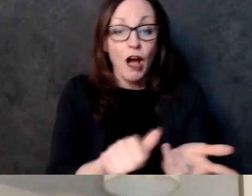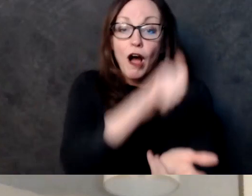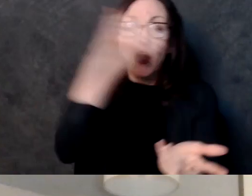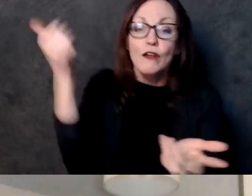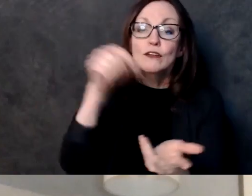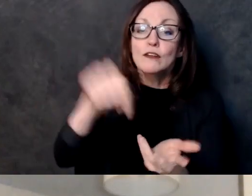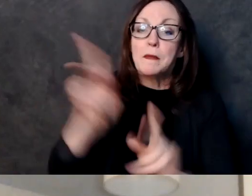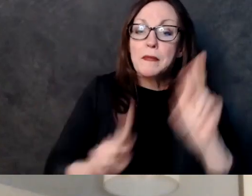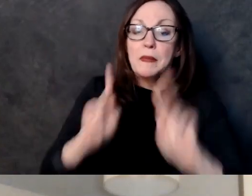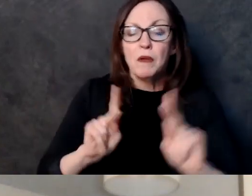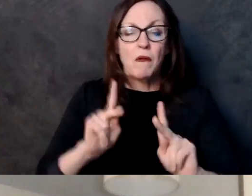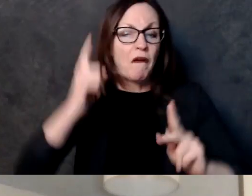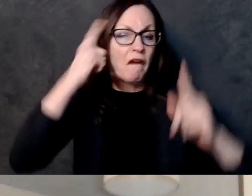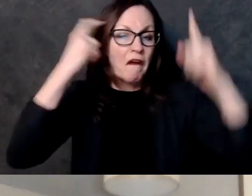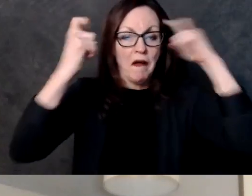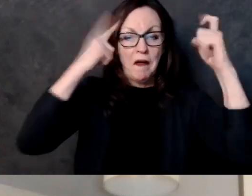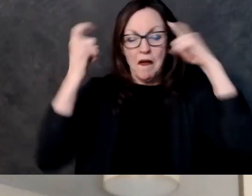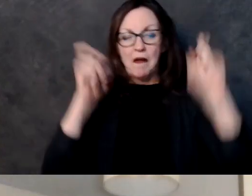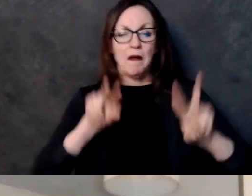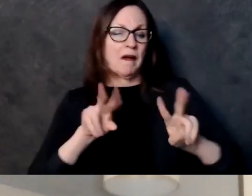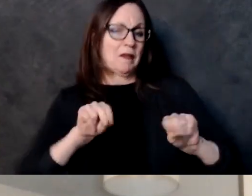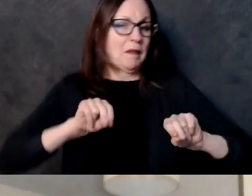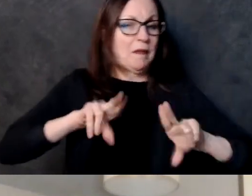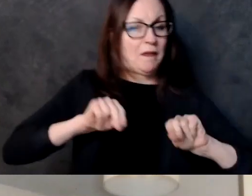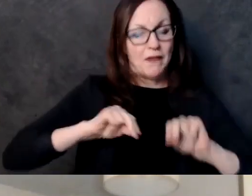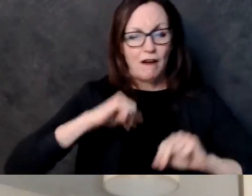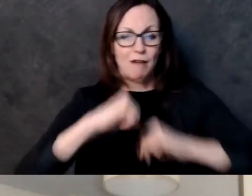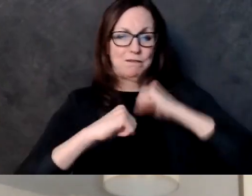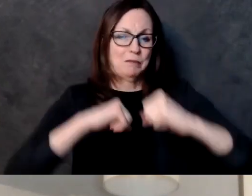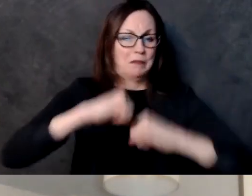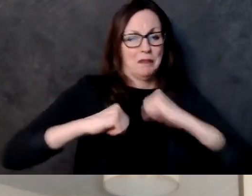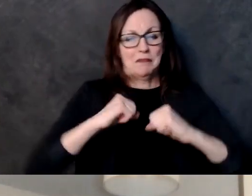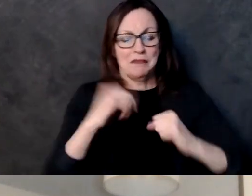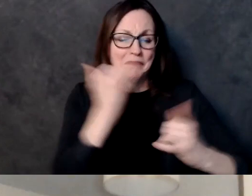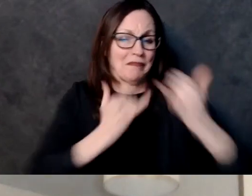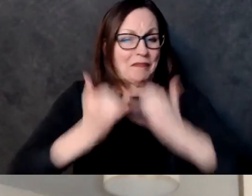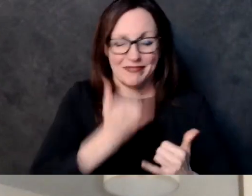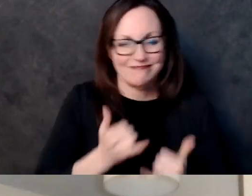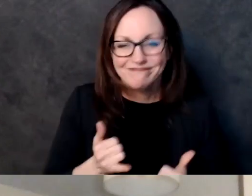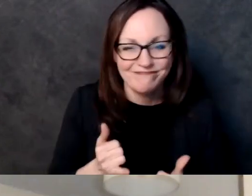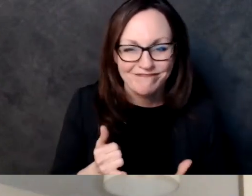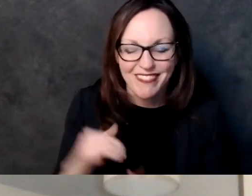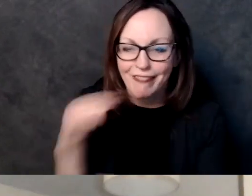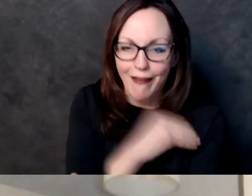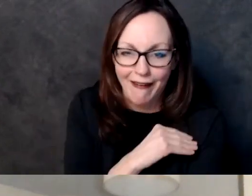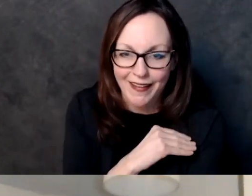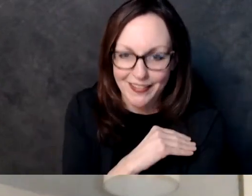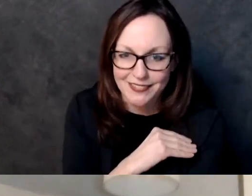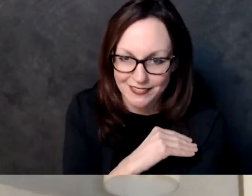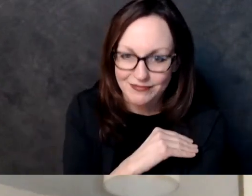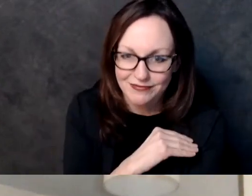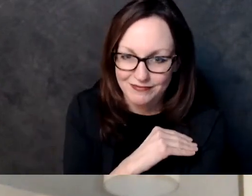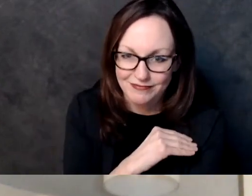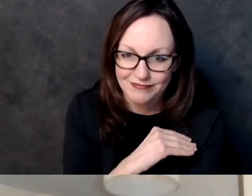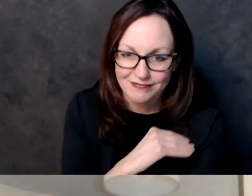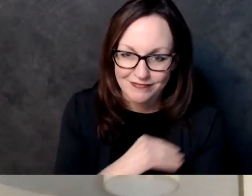more elaborate conspiracy theory groups but um it's uh you know kind of unfortunately one